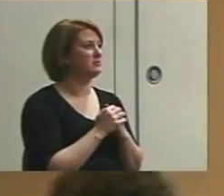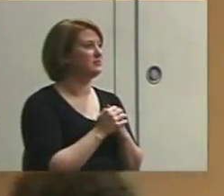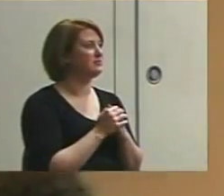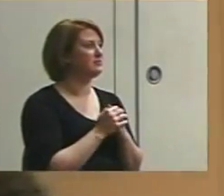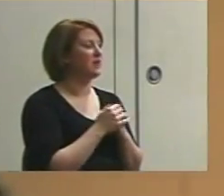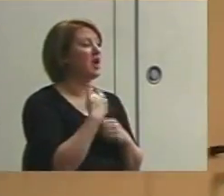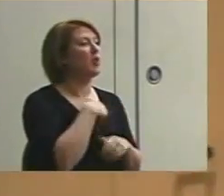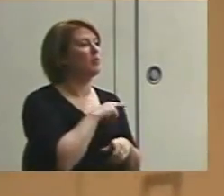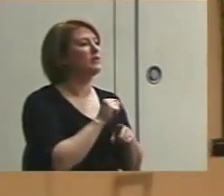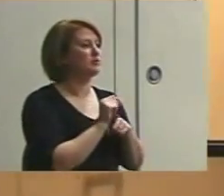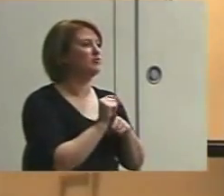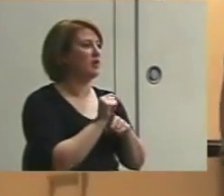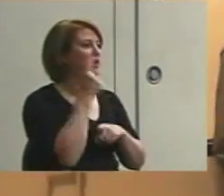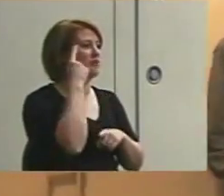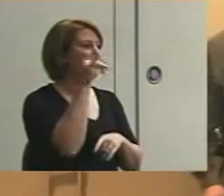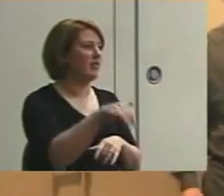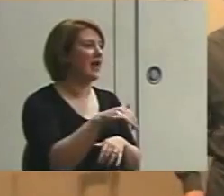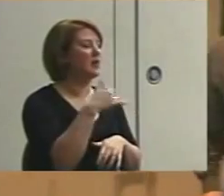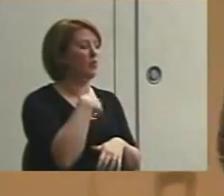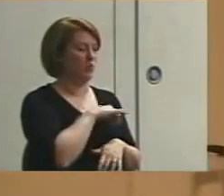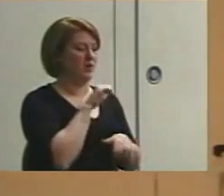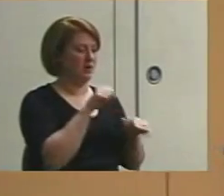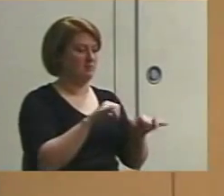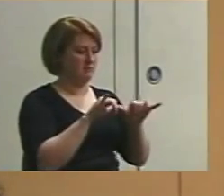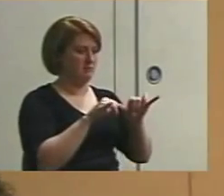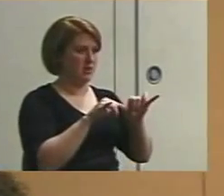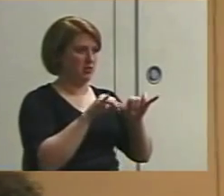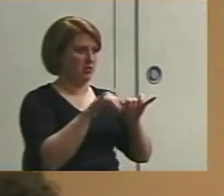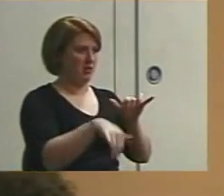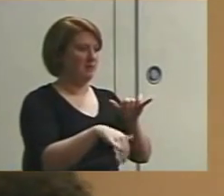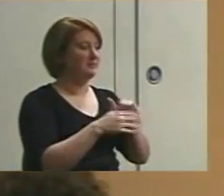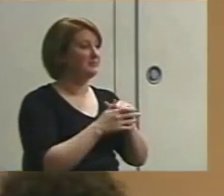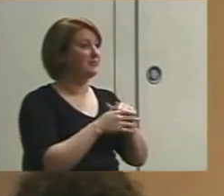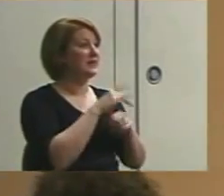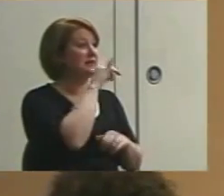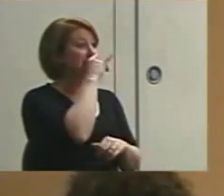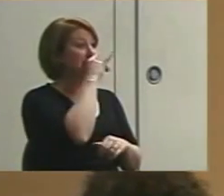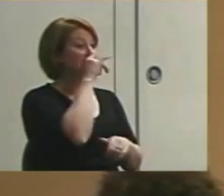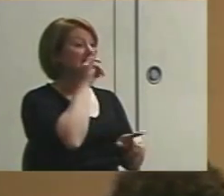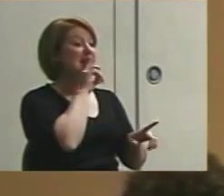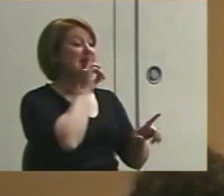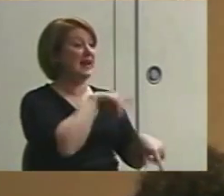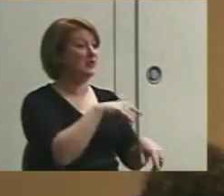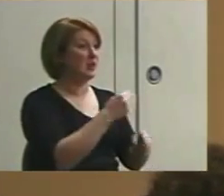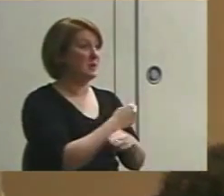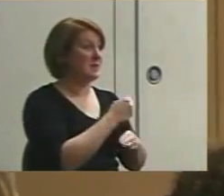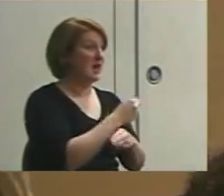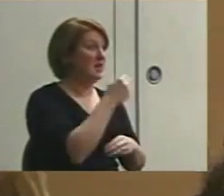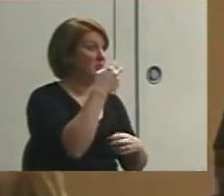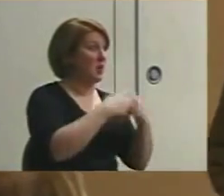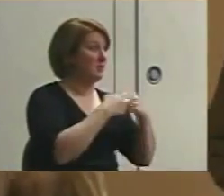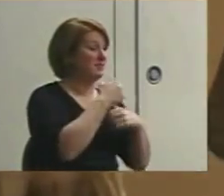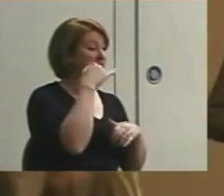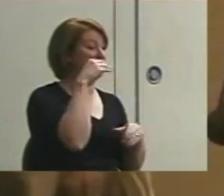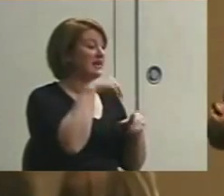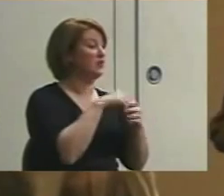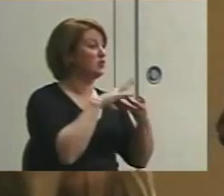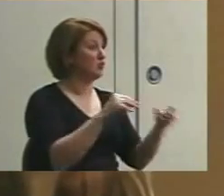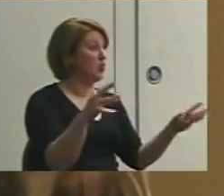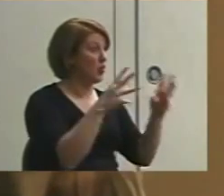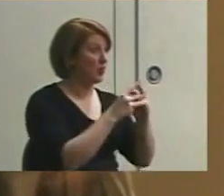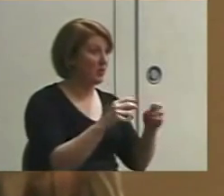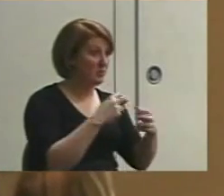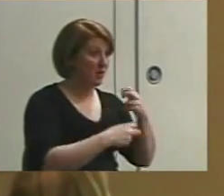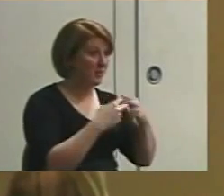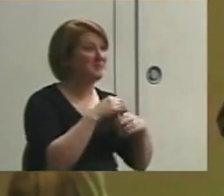And we train for that, and we can measure it. Can kids answer math problems in story problem format? There's a